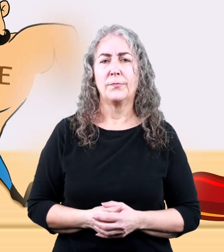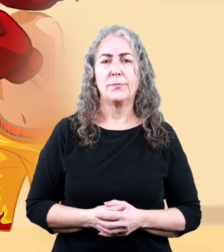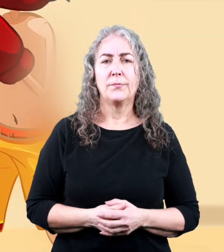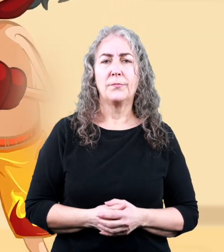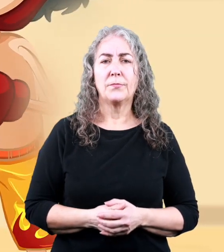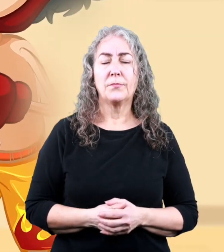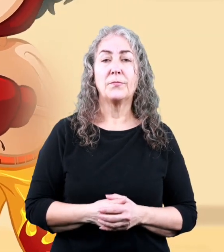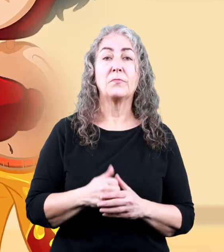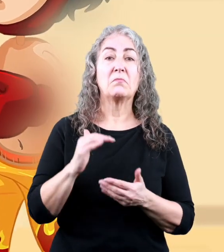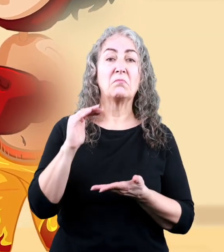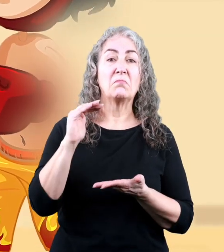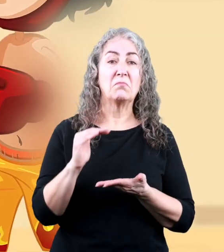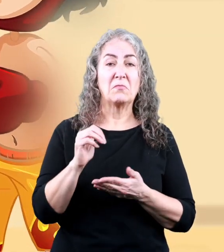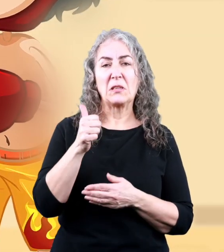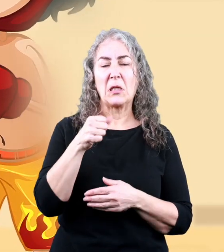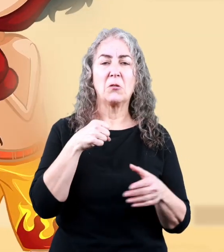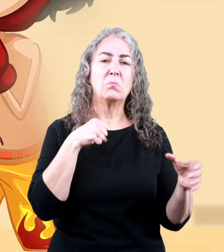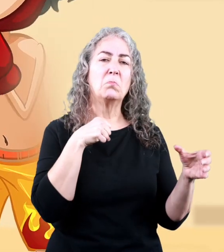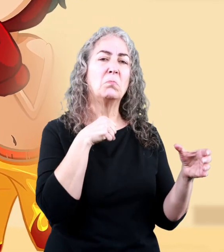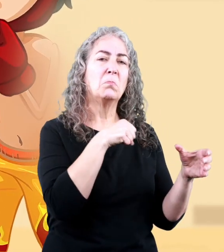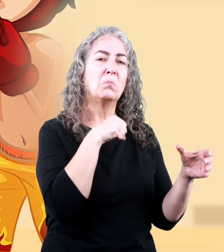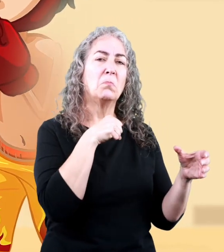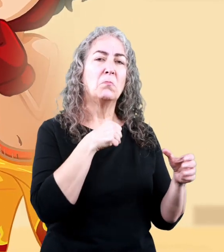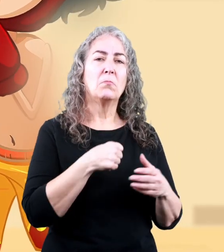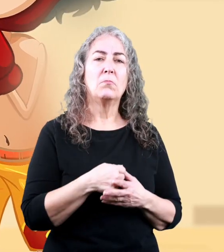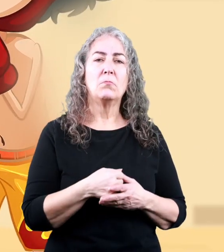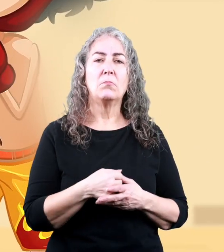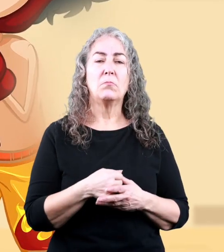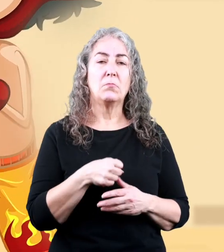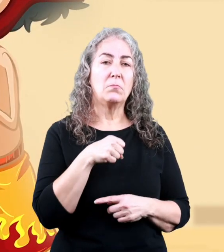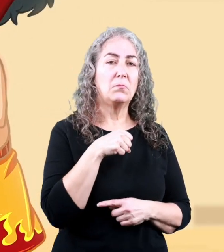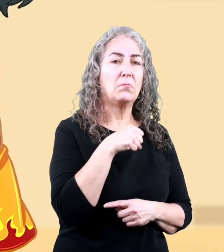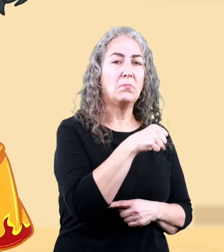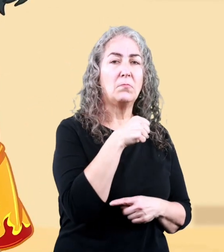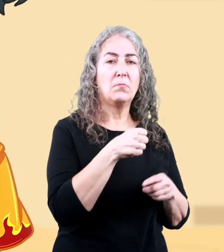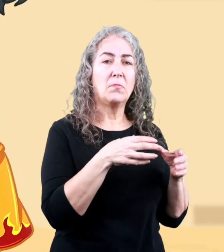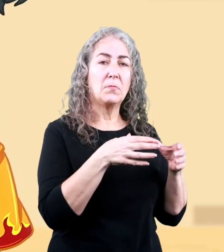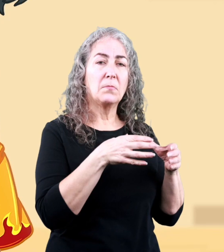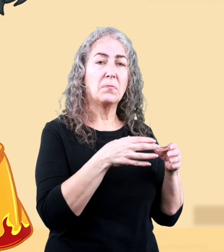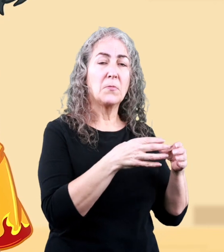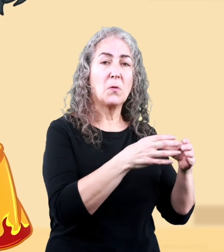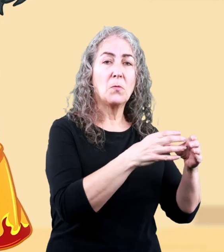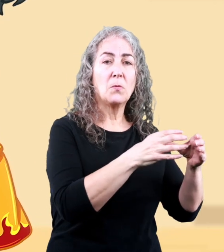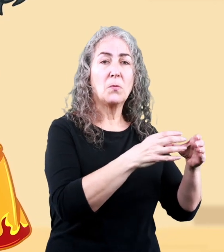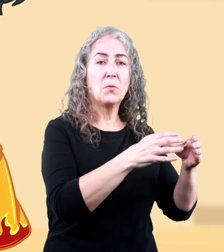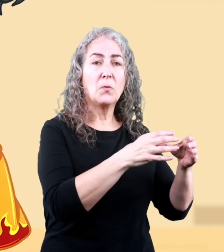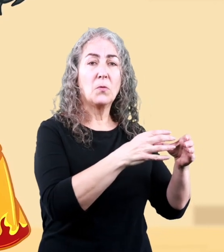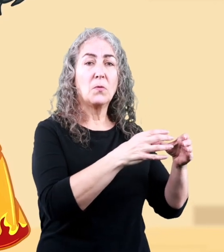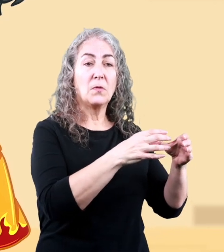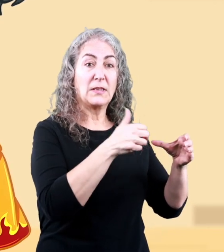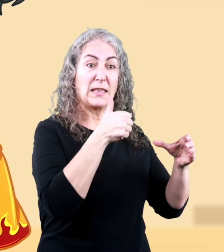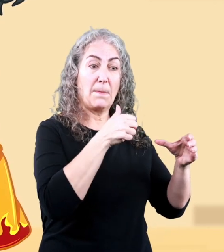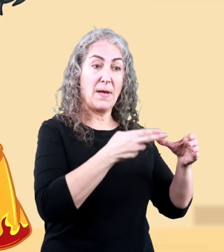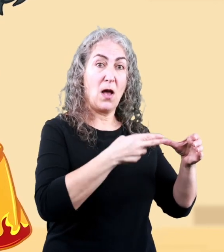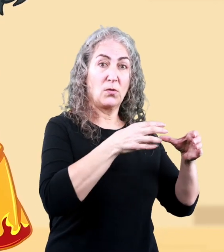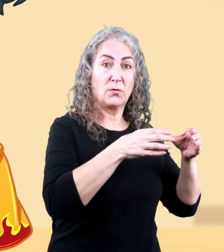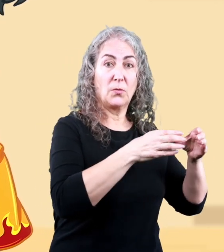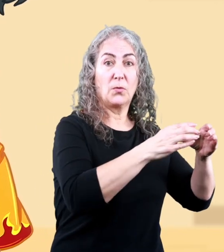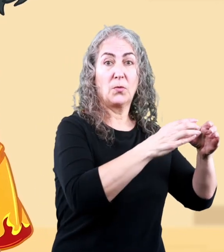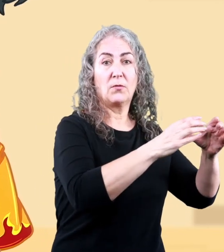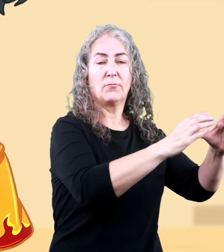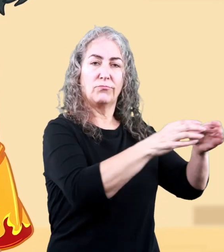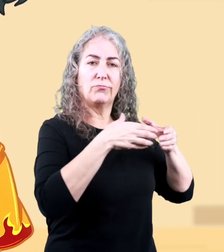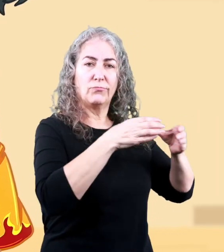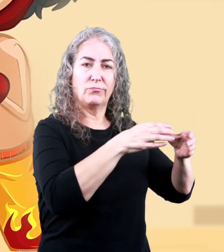If the boxer only gives 10 pounds of force with his fist, his fist gets 10 pounds of